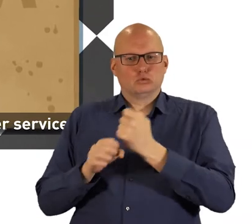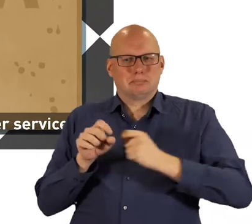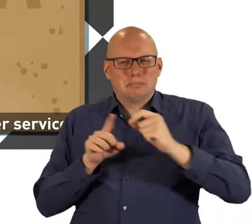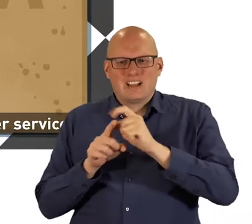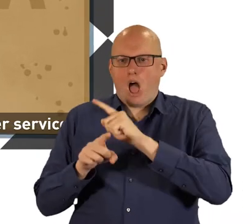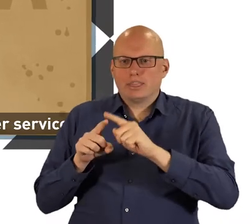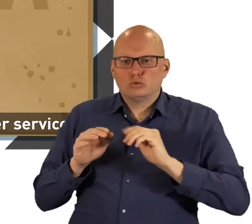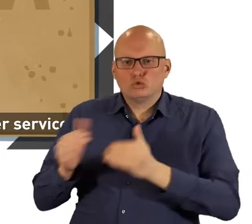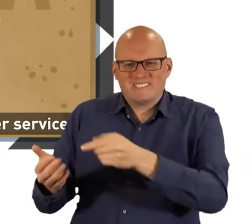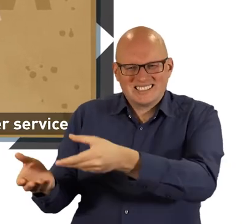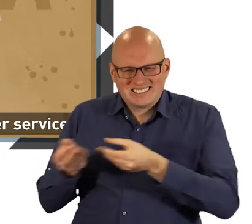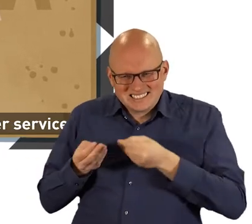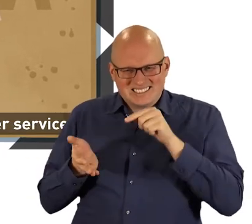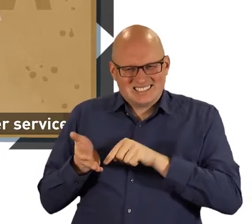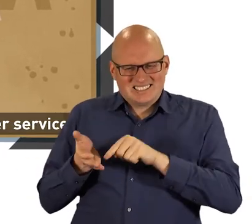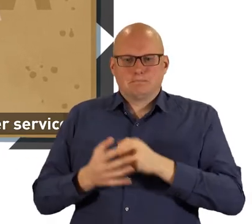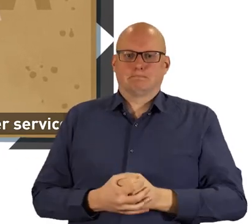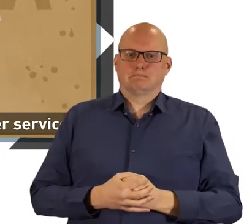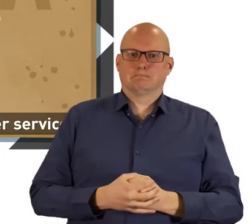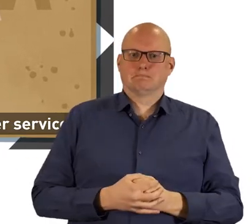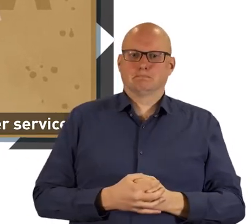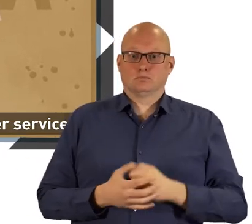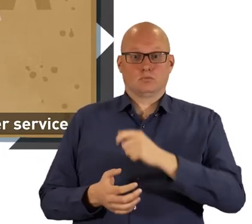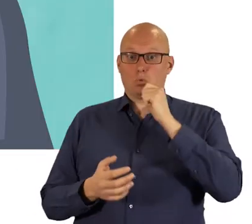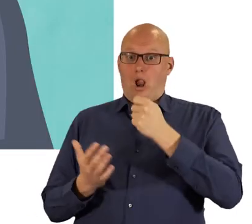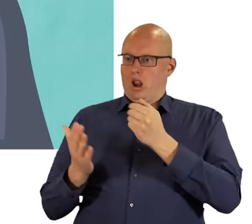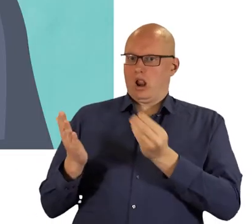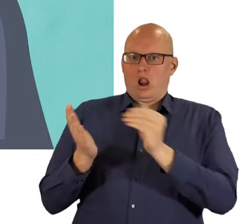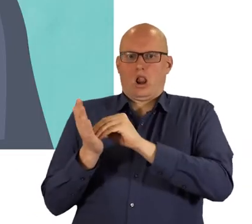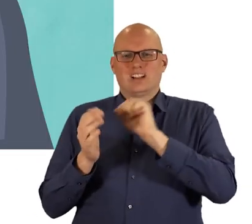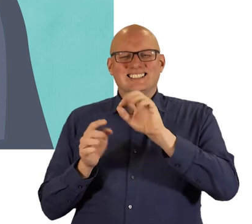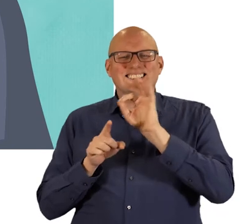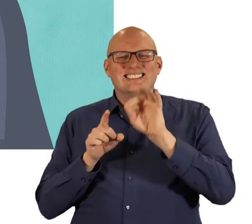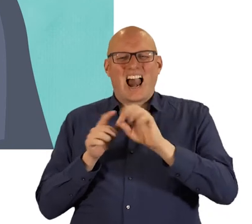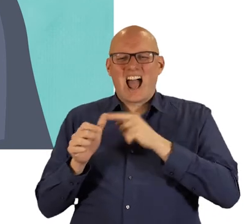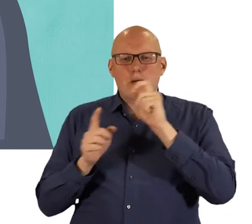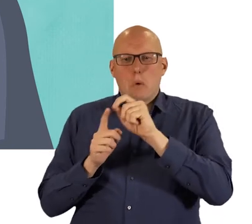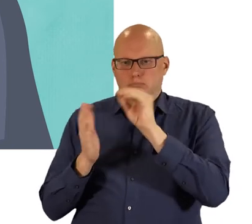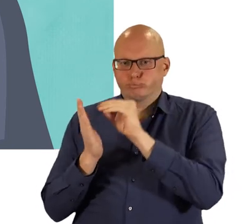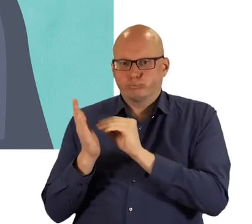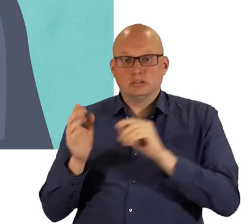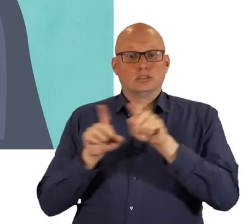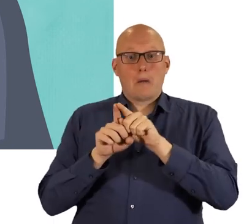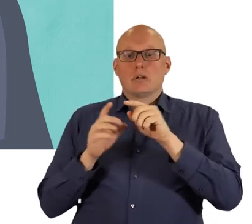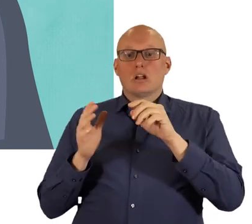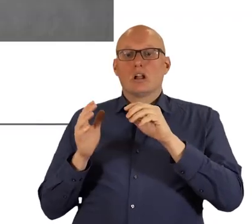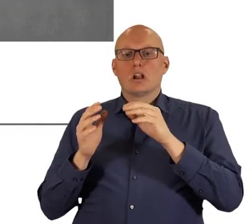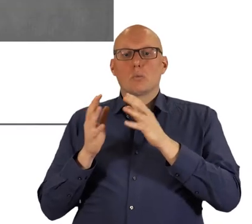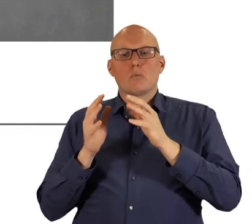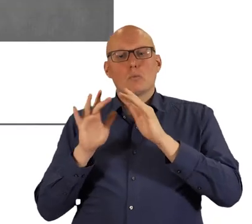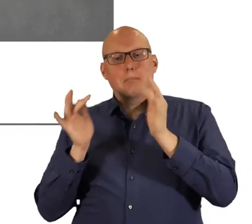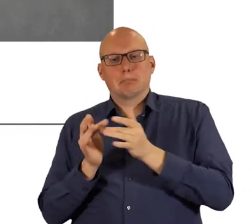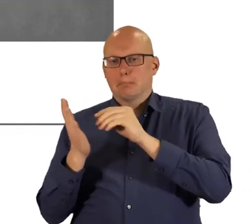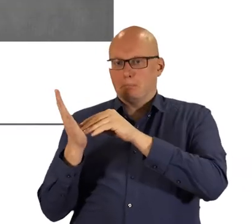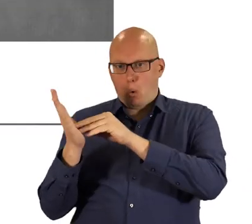email or text message from the GP surgery or other service this will include details of your appointment and a web address